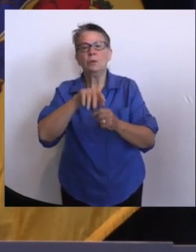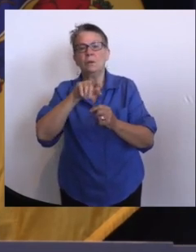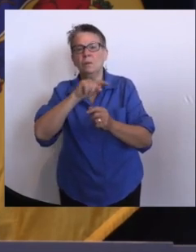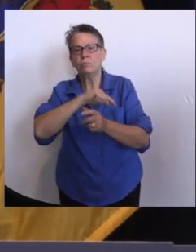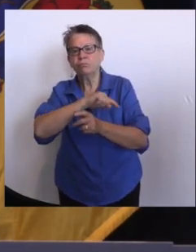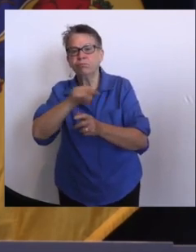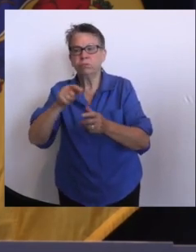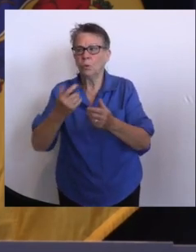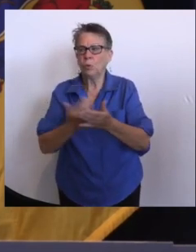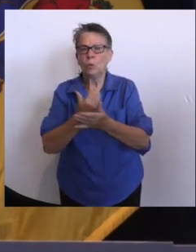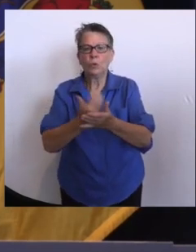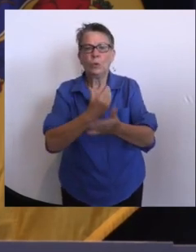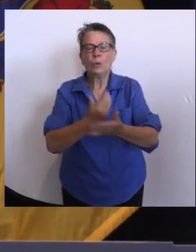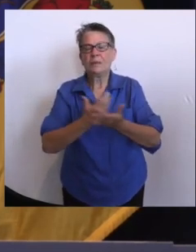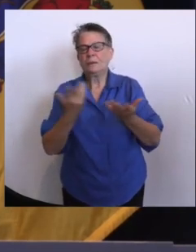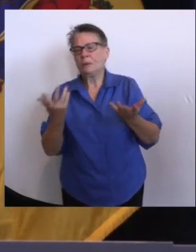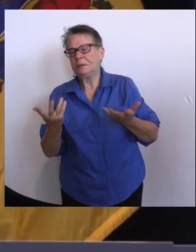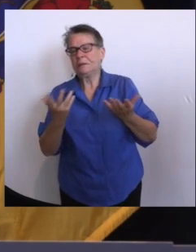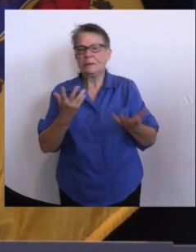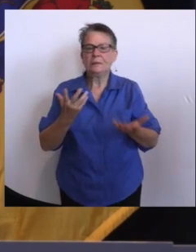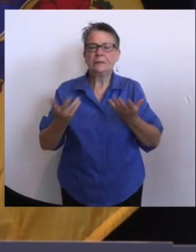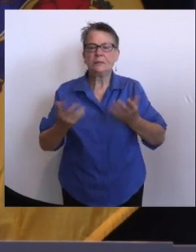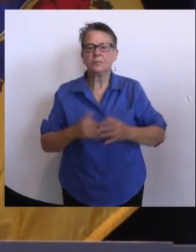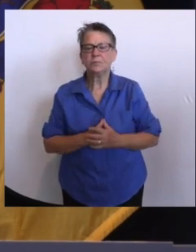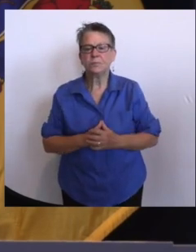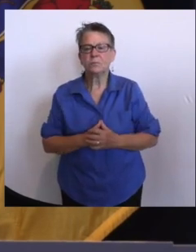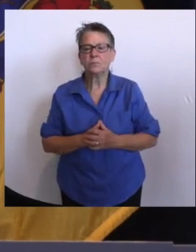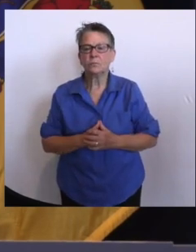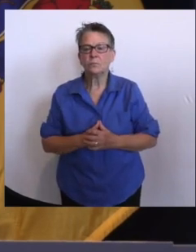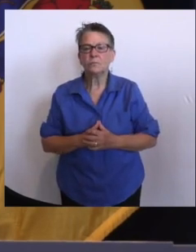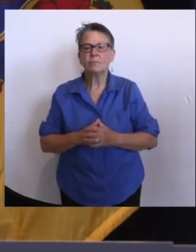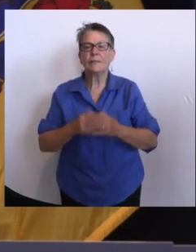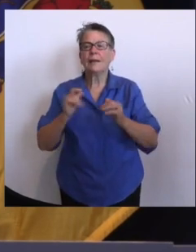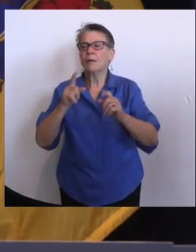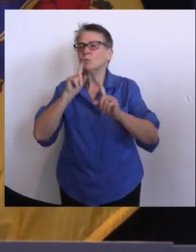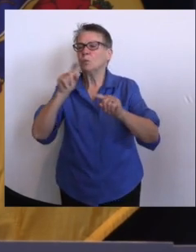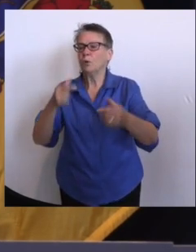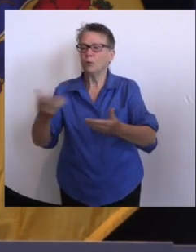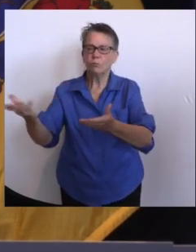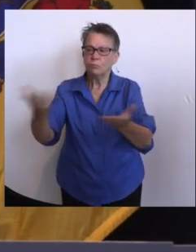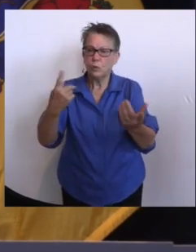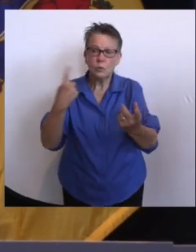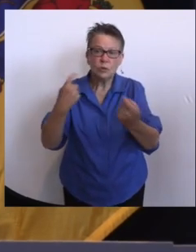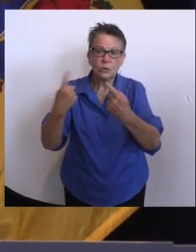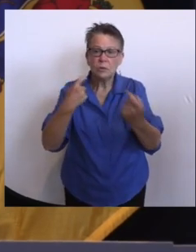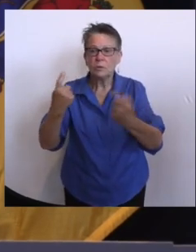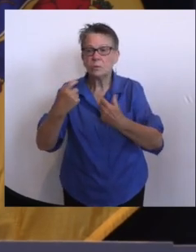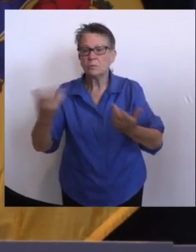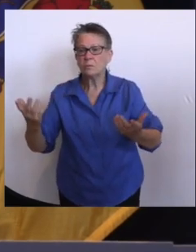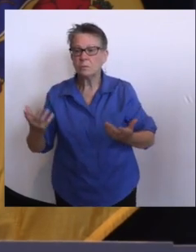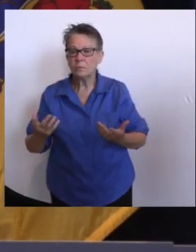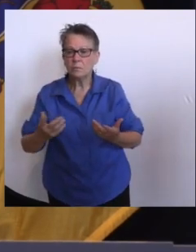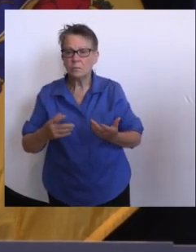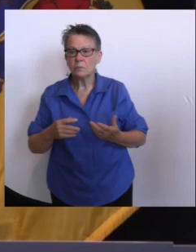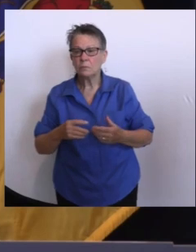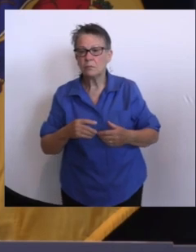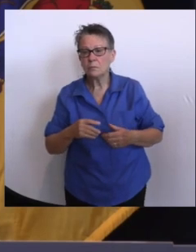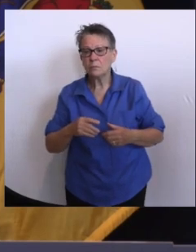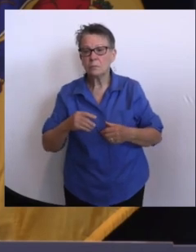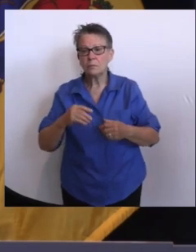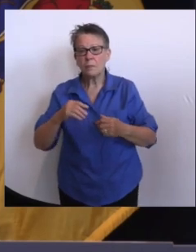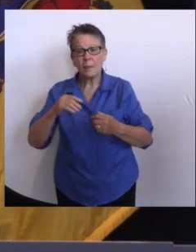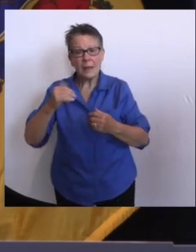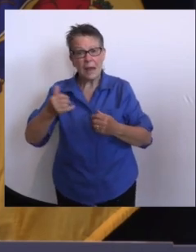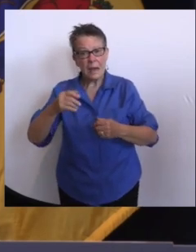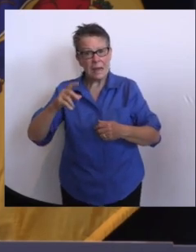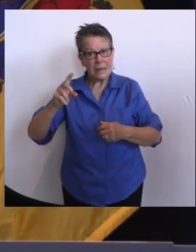A couple quick questions. First from Catherine. There are still calls coming in from Democratic lawmakers to use ARP money to defray the